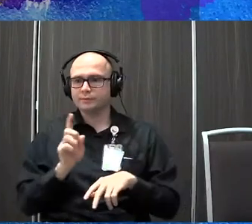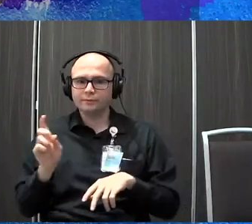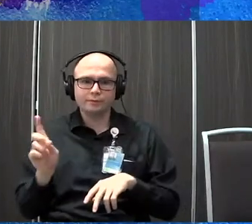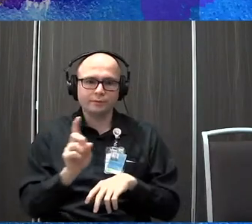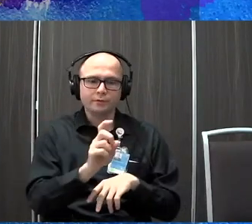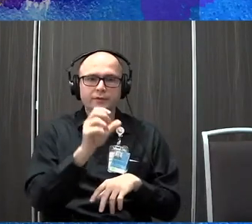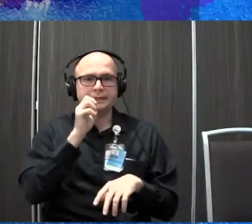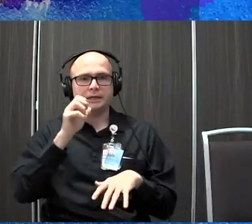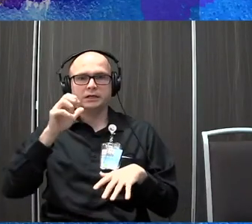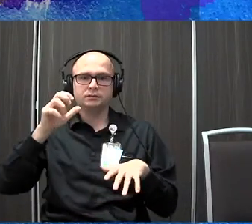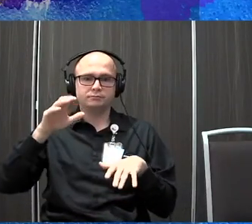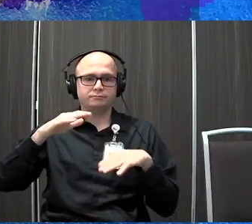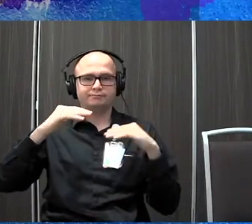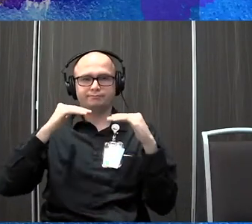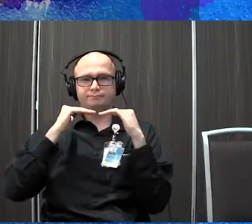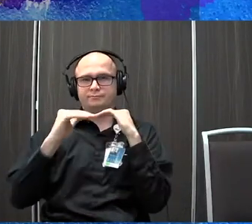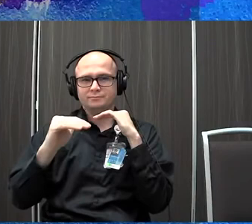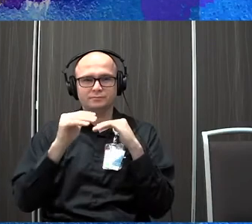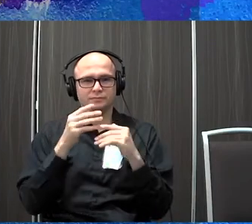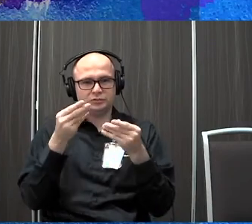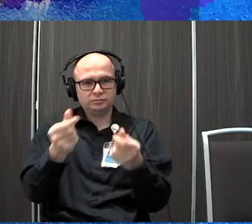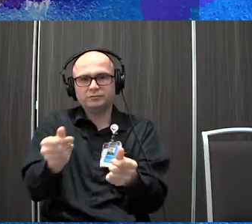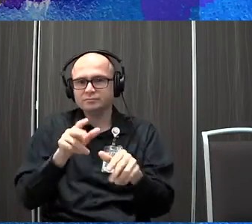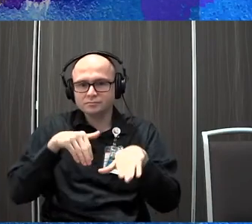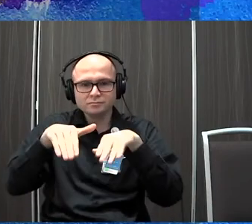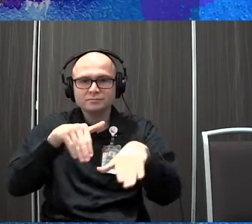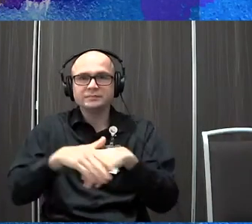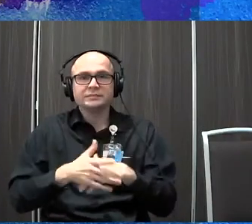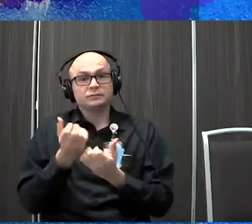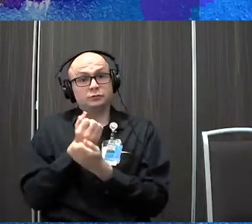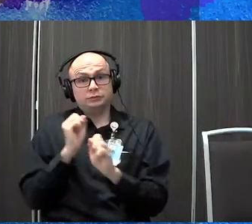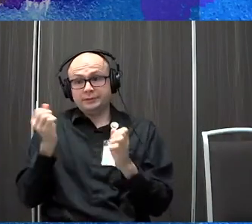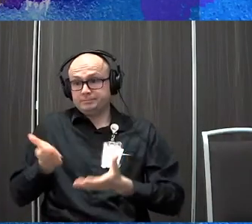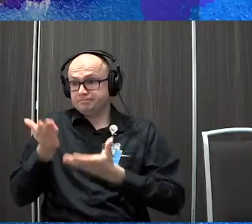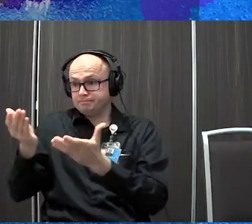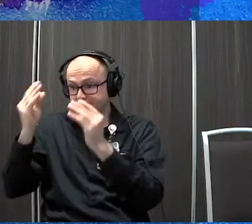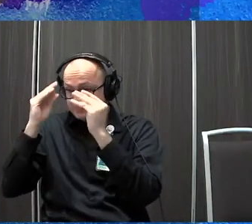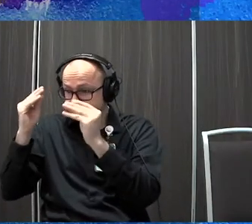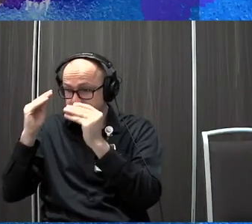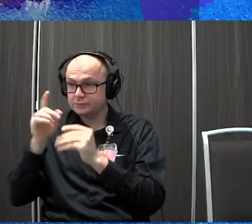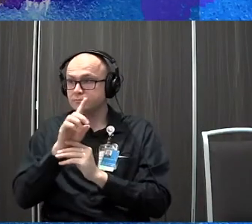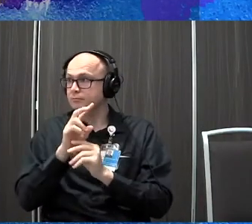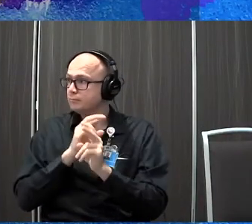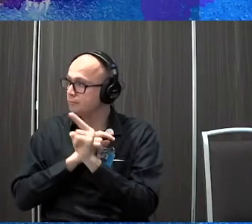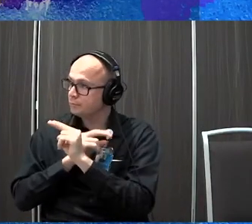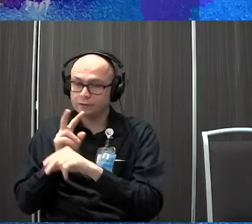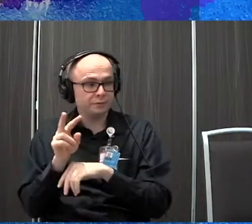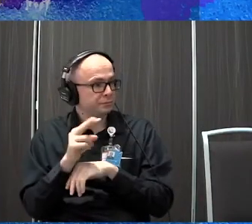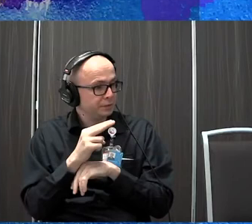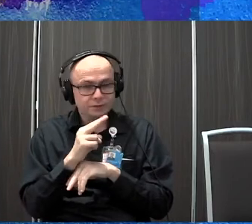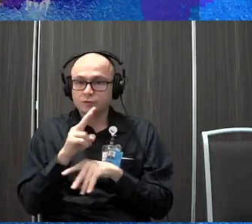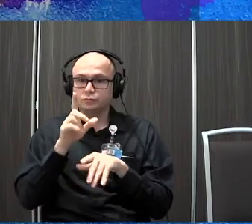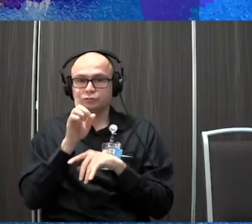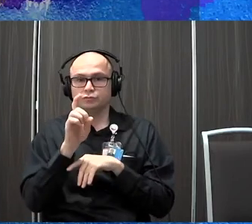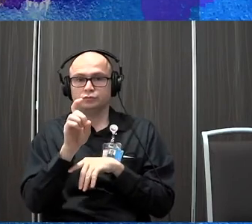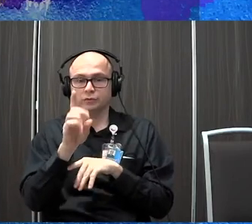unsteady. Um, and so again, providing them with strategies to be able to turn their head and move, um, you know, move in a, in